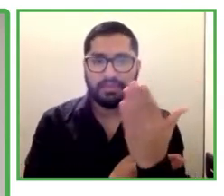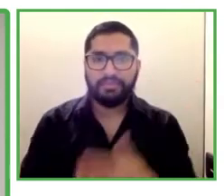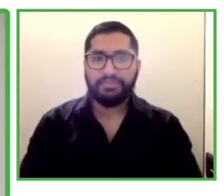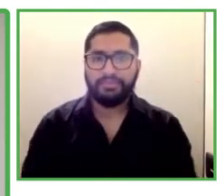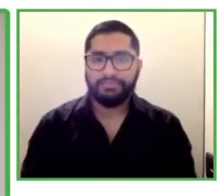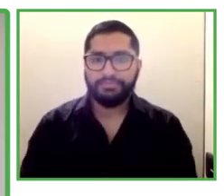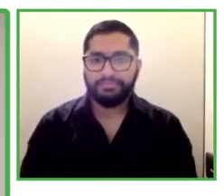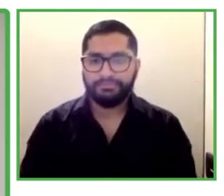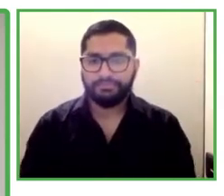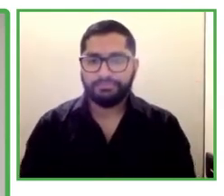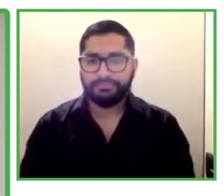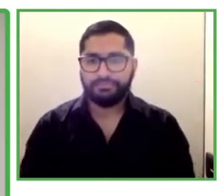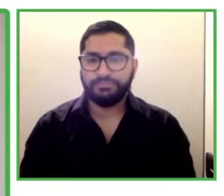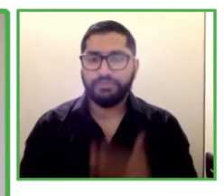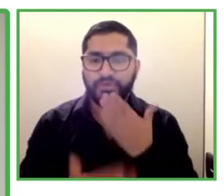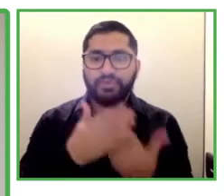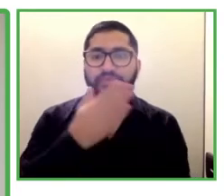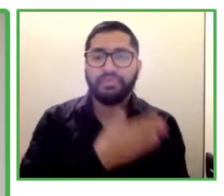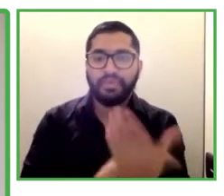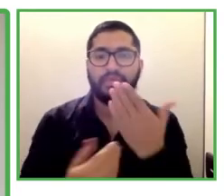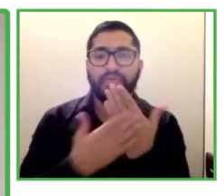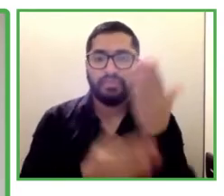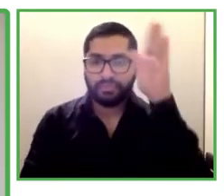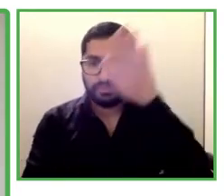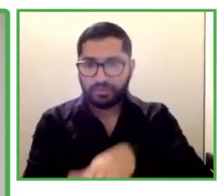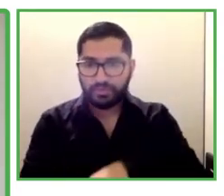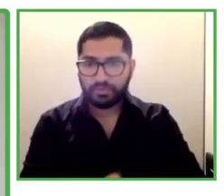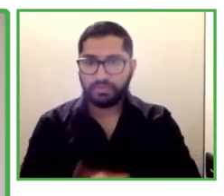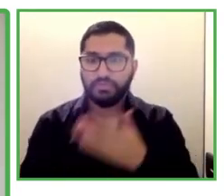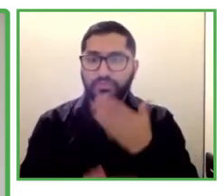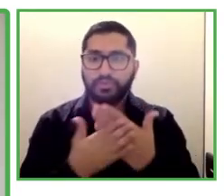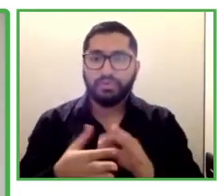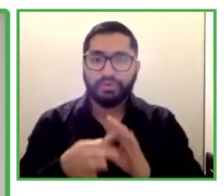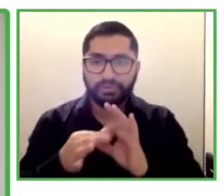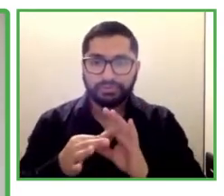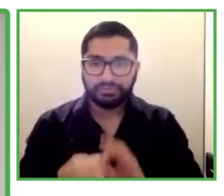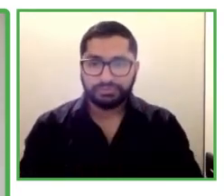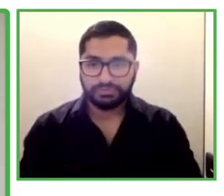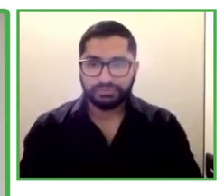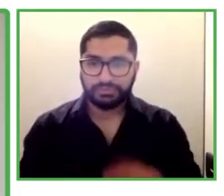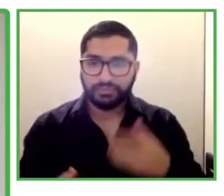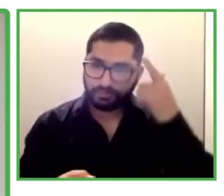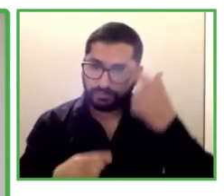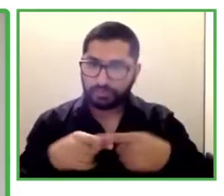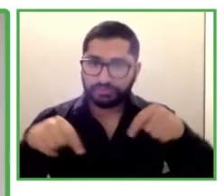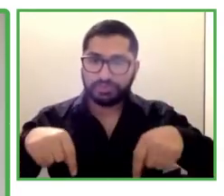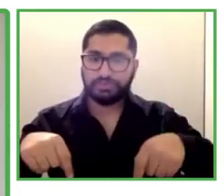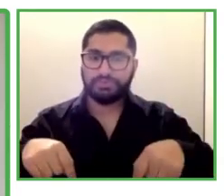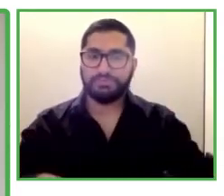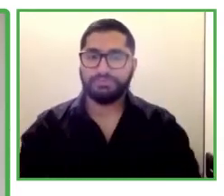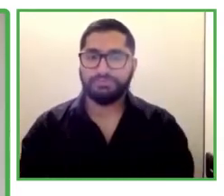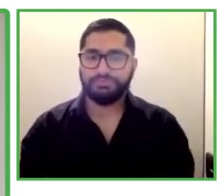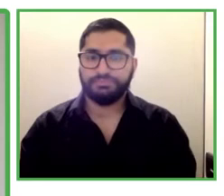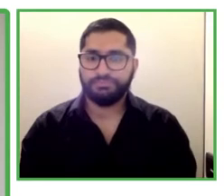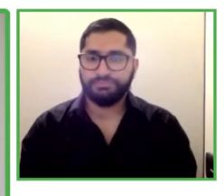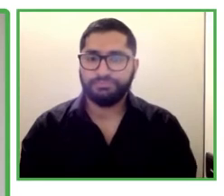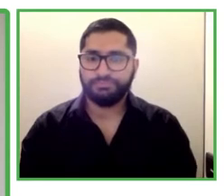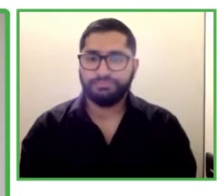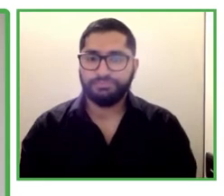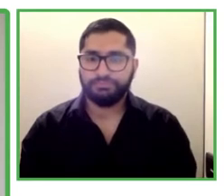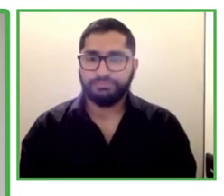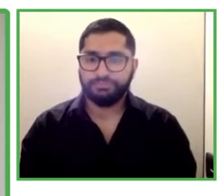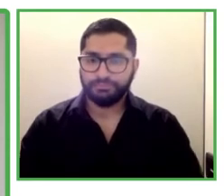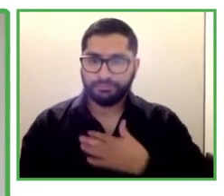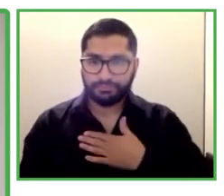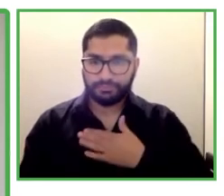Transfer Forum. My name is Louis Kivan-Kutsem. I work for Ashoka and feel extremely honored to be chairing